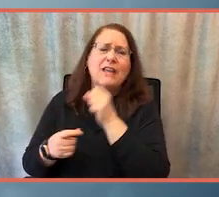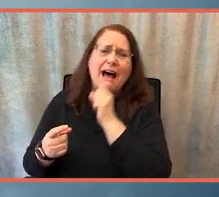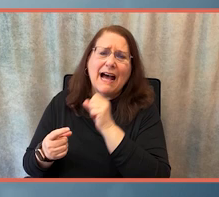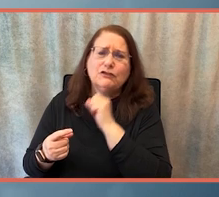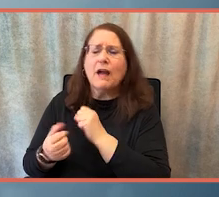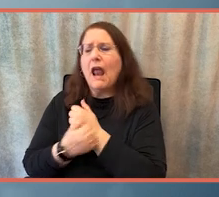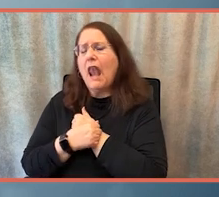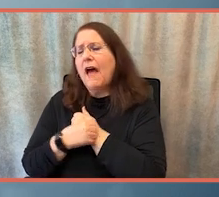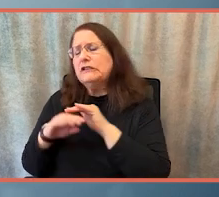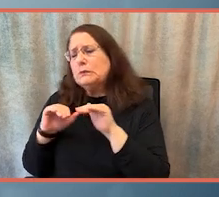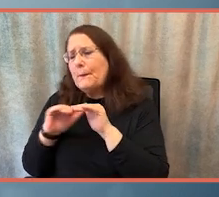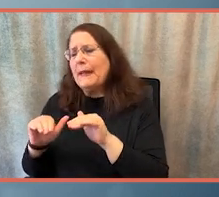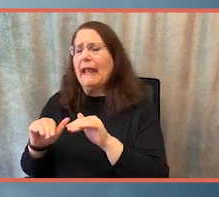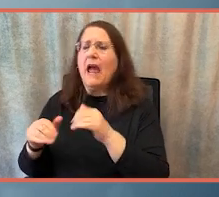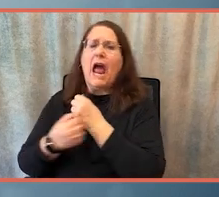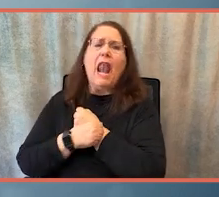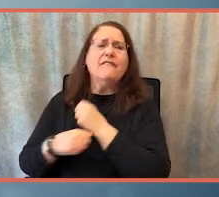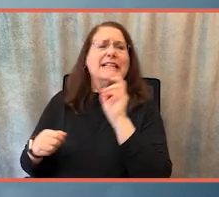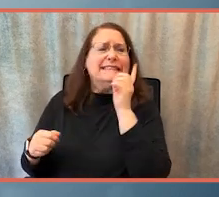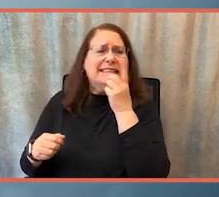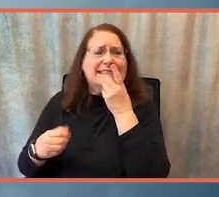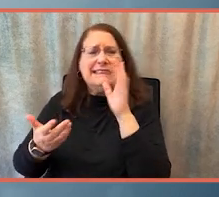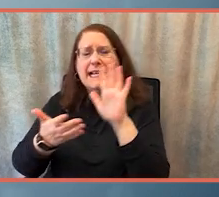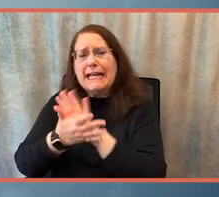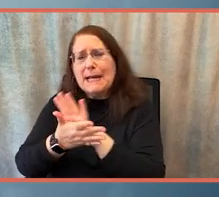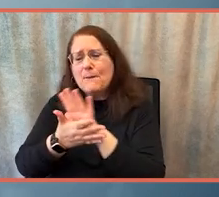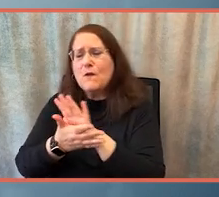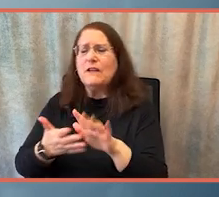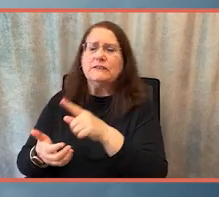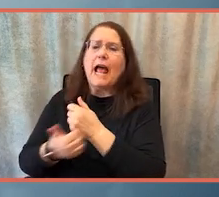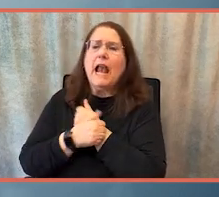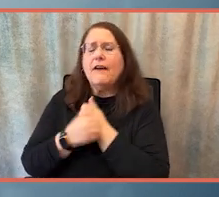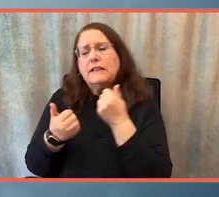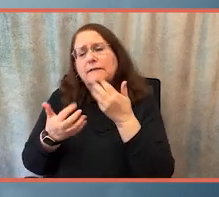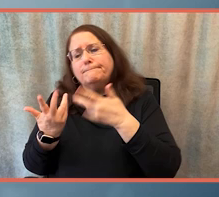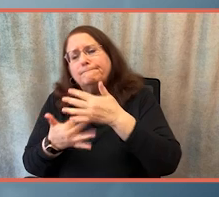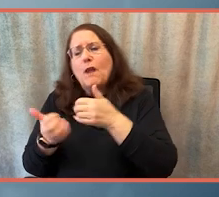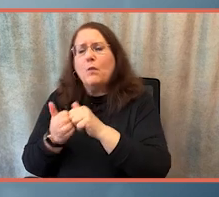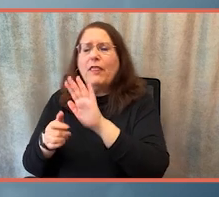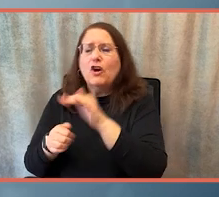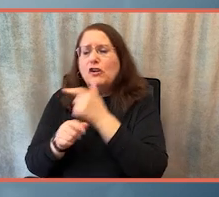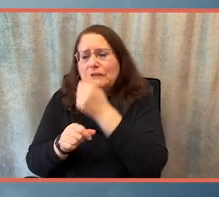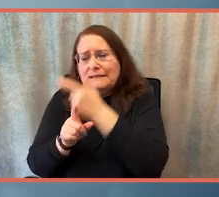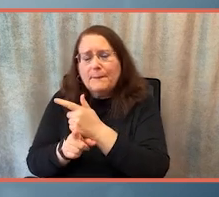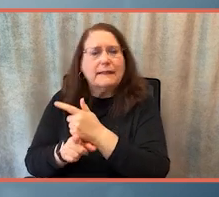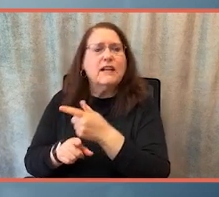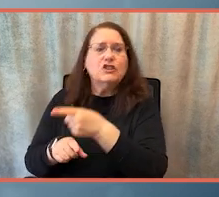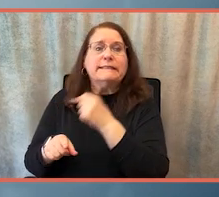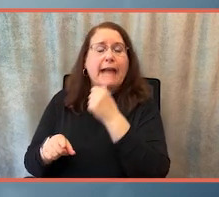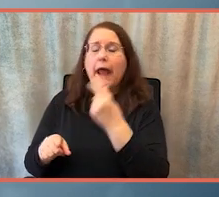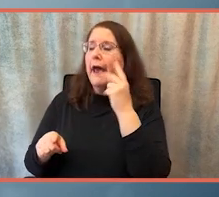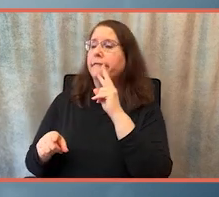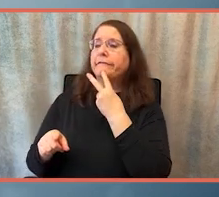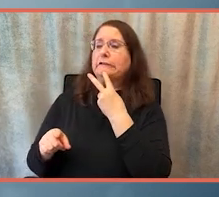she loves swimming and she loves Disney movies and spending time with her siblings. And she's not a vegetable that we can just forget about.